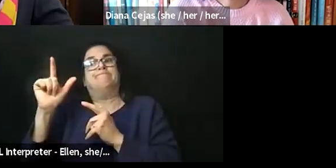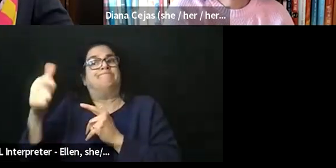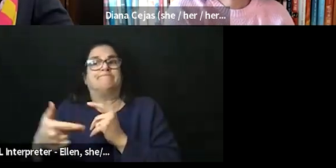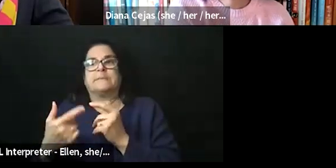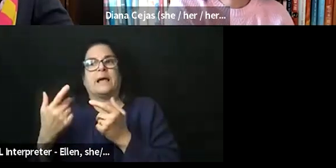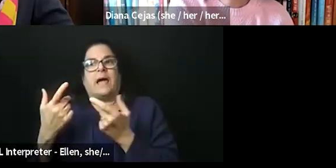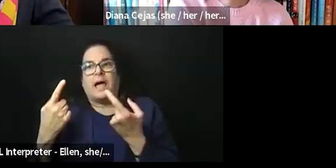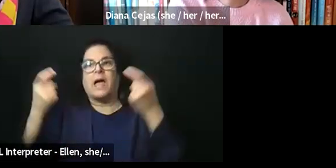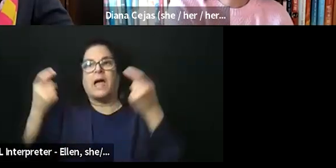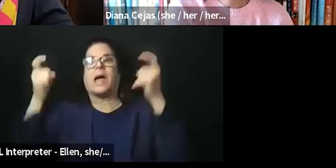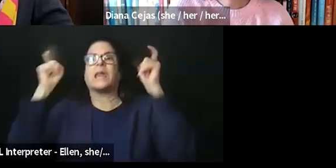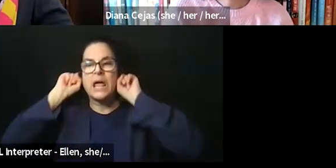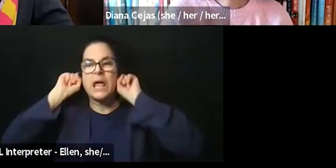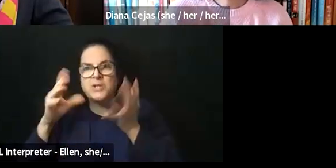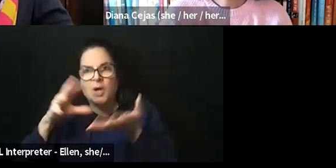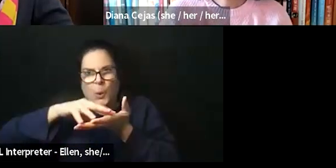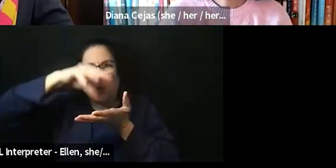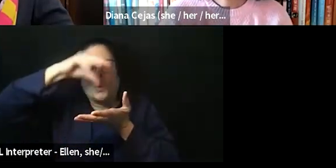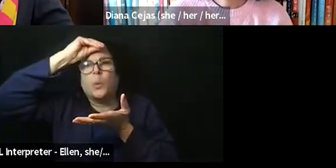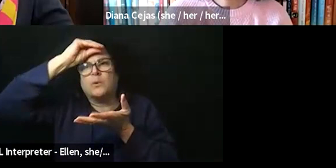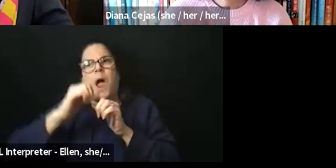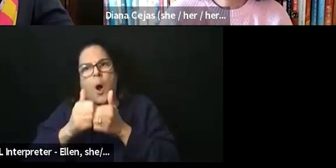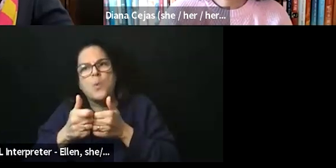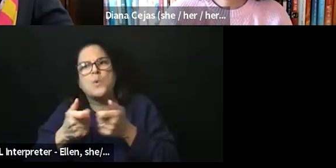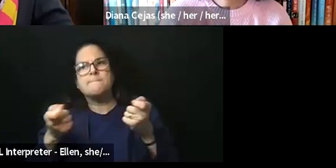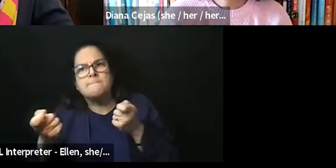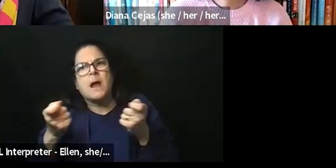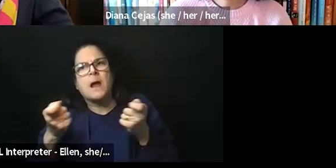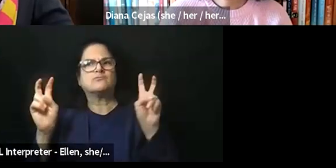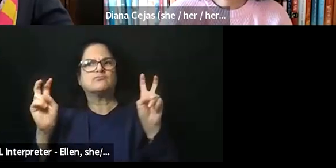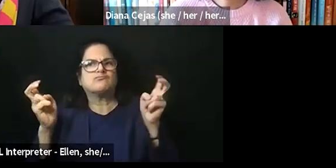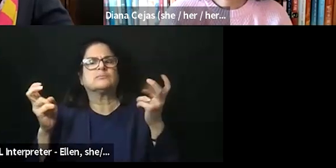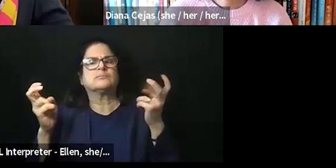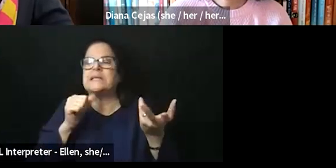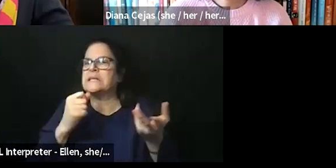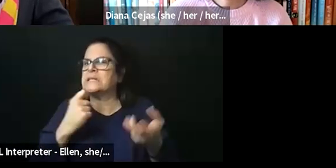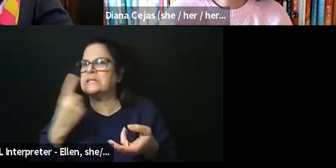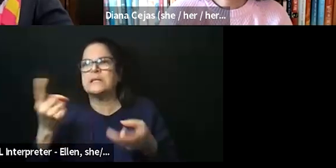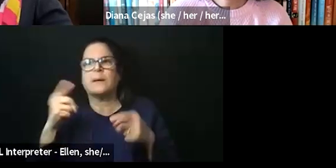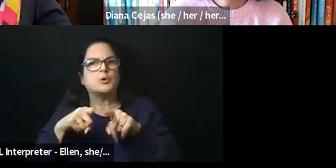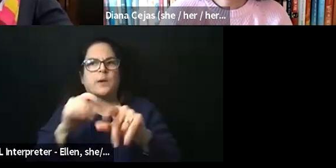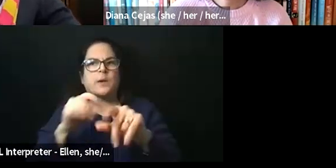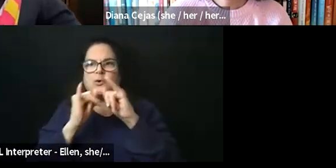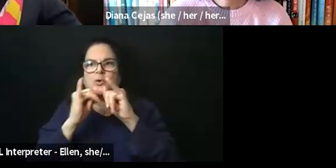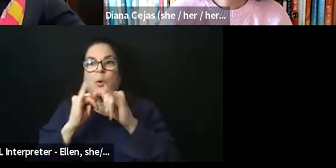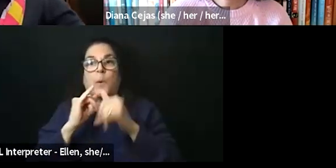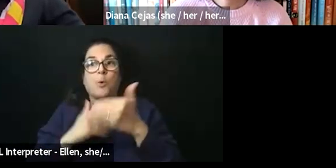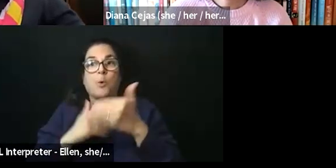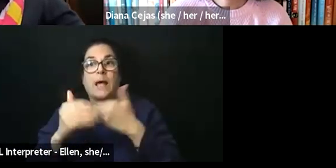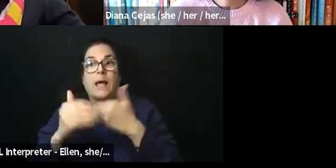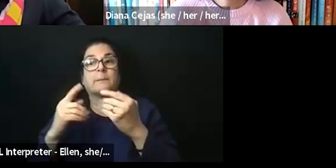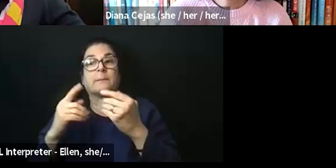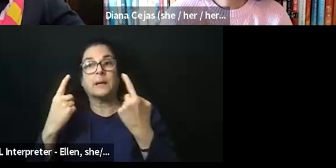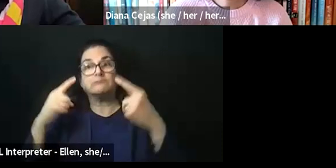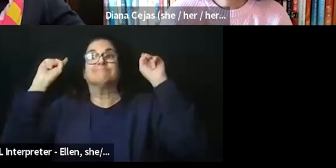I had kind of learned how to manage. And so I didn't disclose during my interview process, but as soon as I got accepted